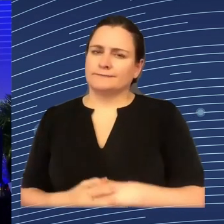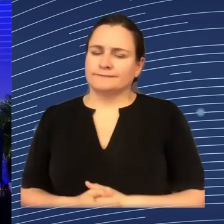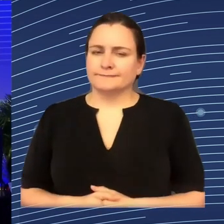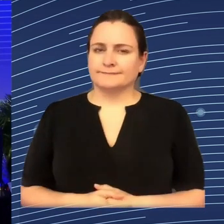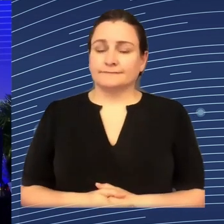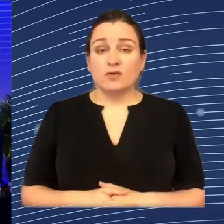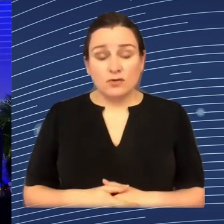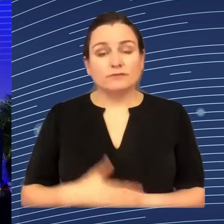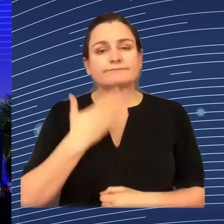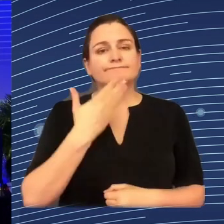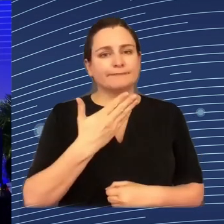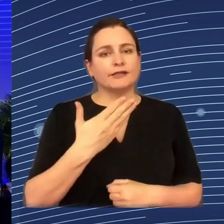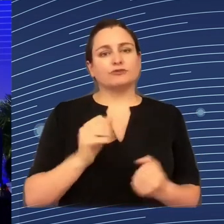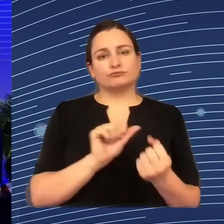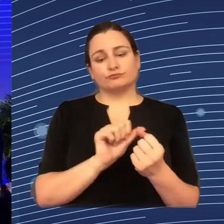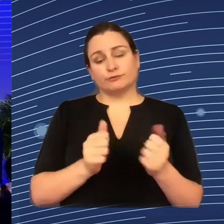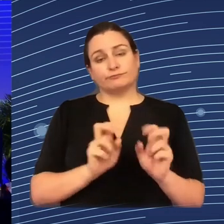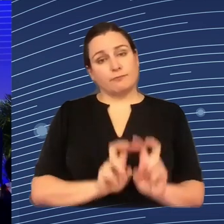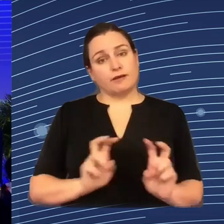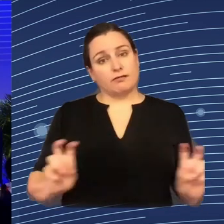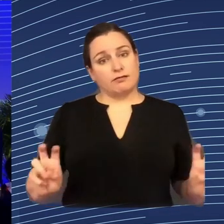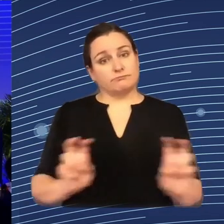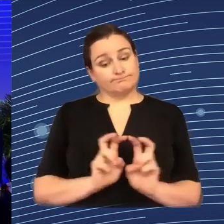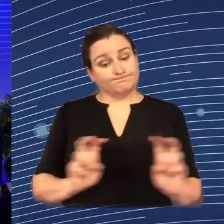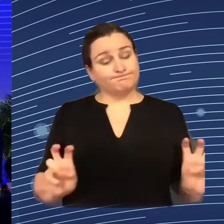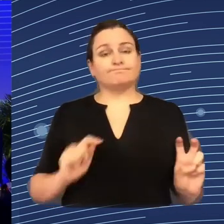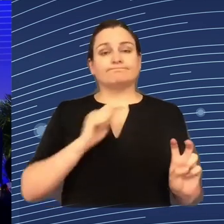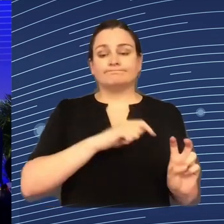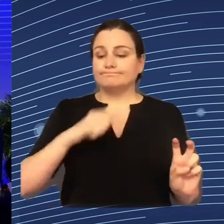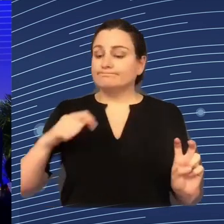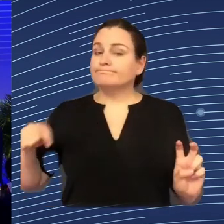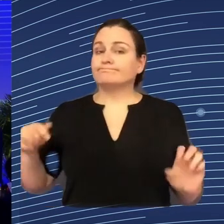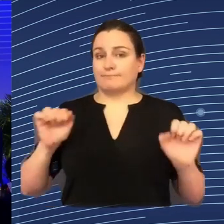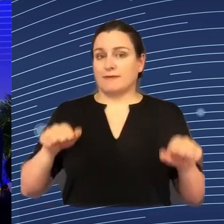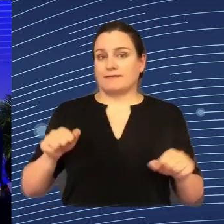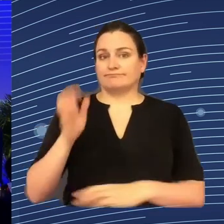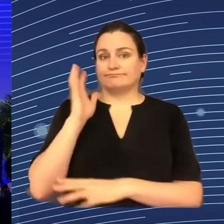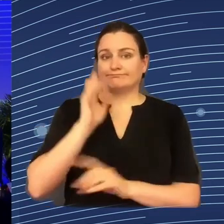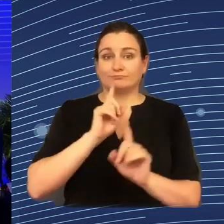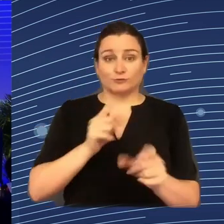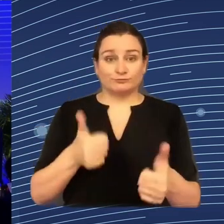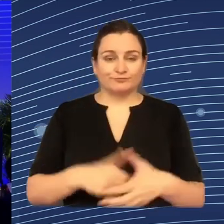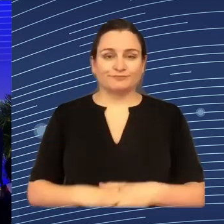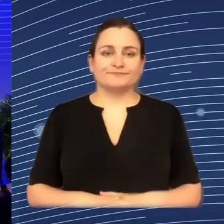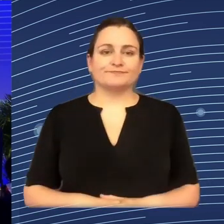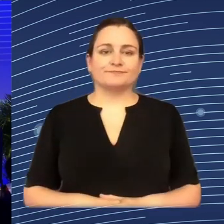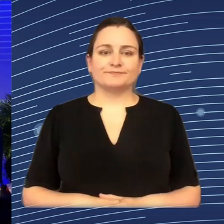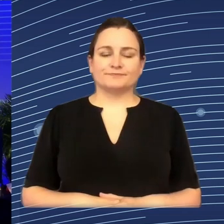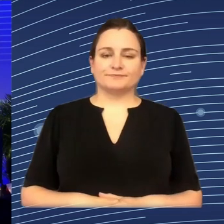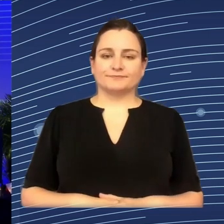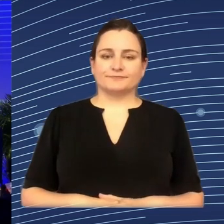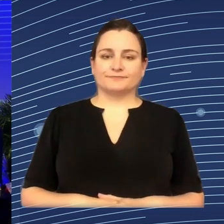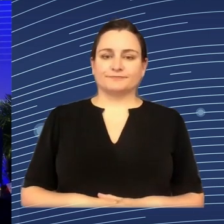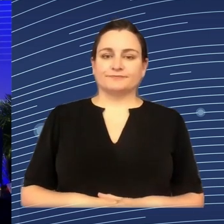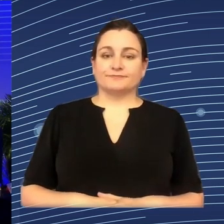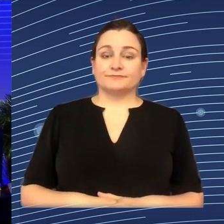But then I would also like the other panelists to offer their views on this. Please. Sure. In a nutshell, I think, and I have my colleagues with me on board,